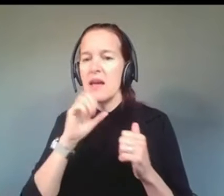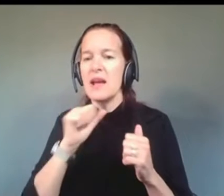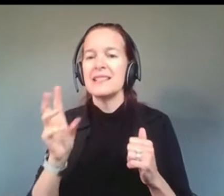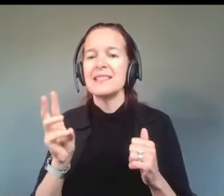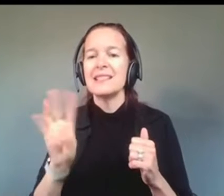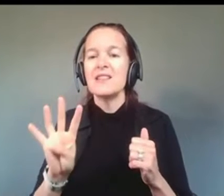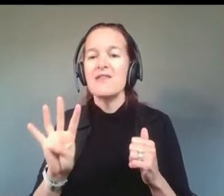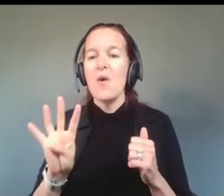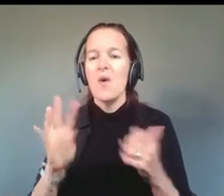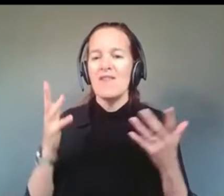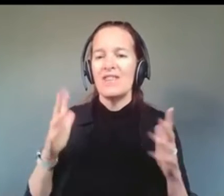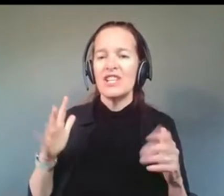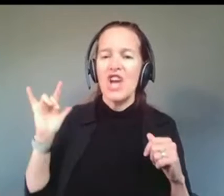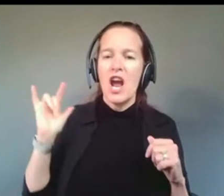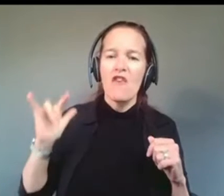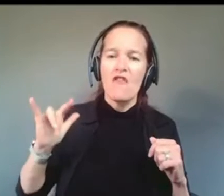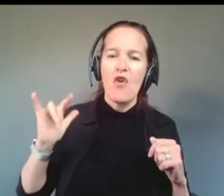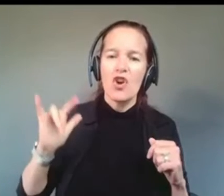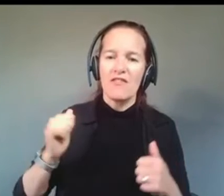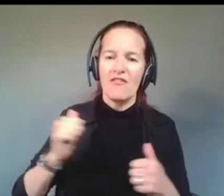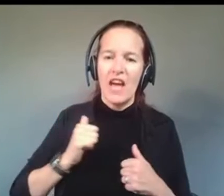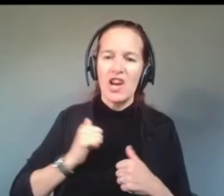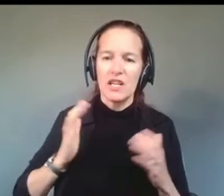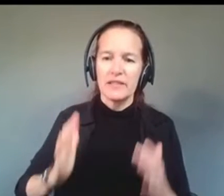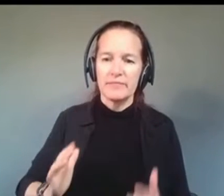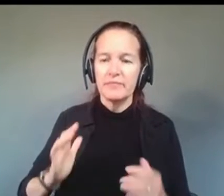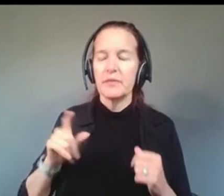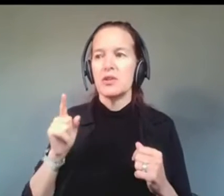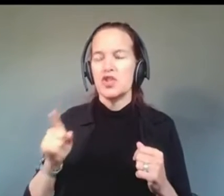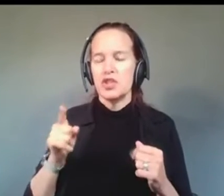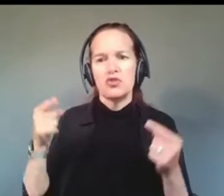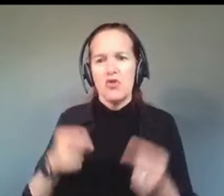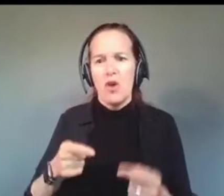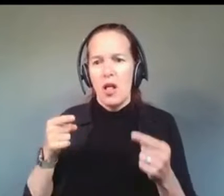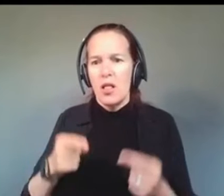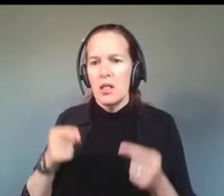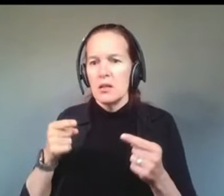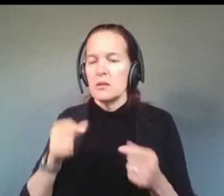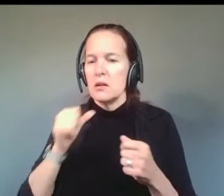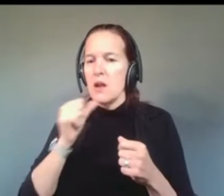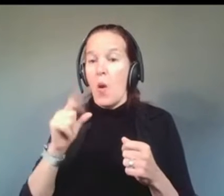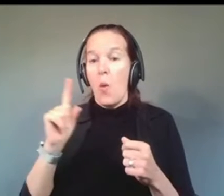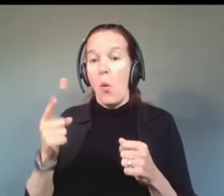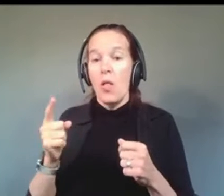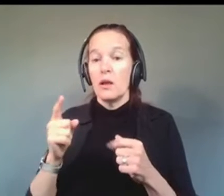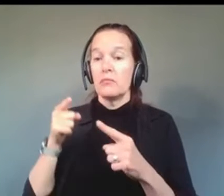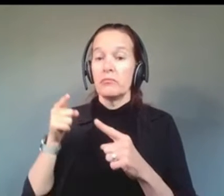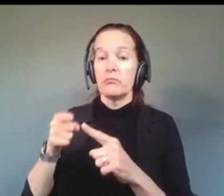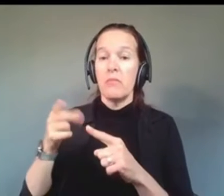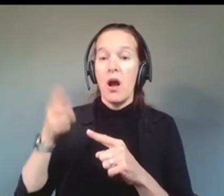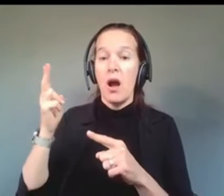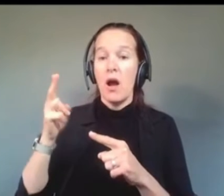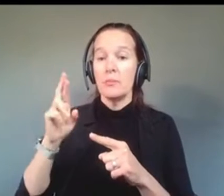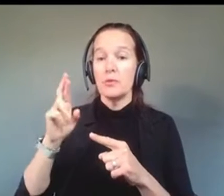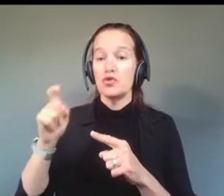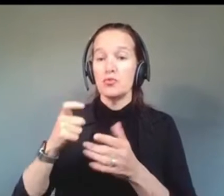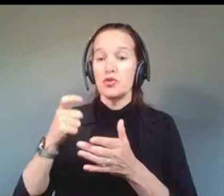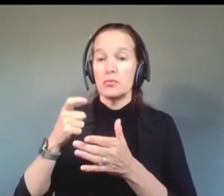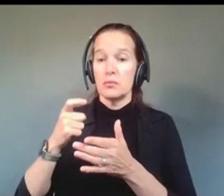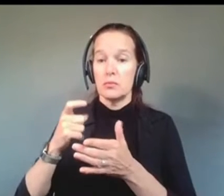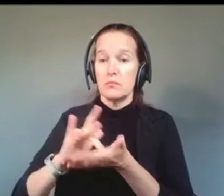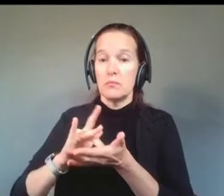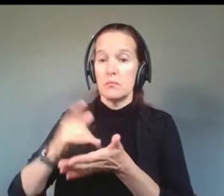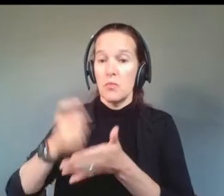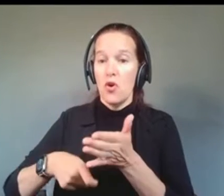retired Air Force veteran who struggles not only with her high prescription drug costs not covered by her